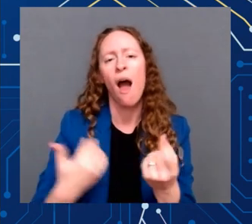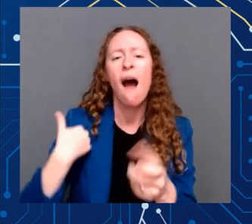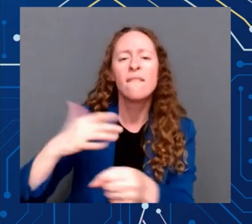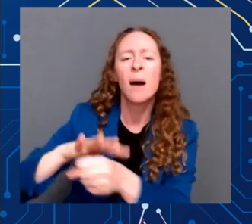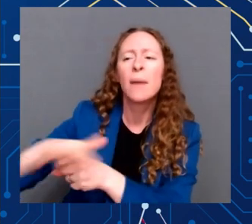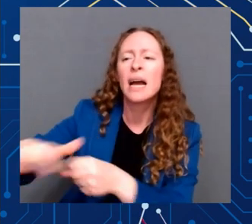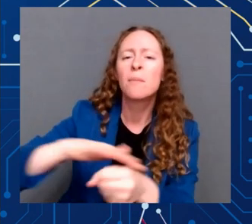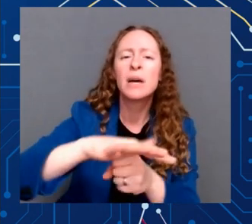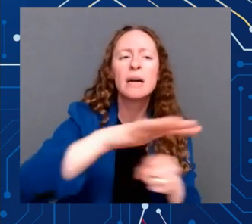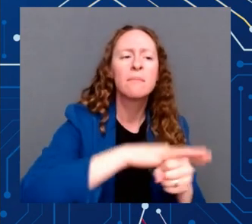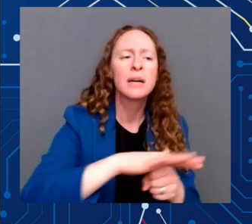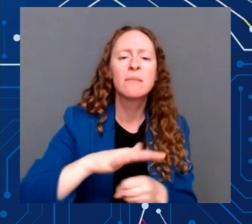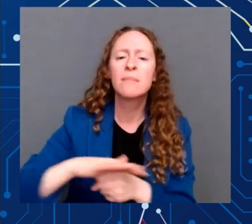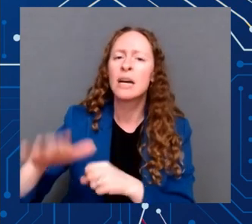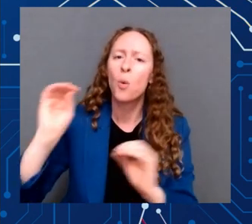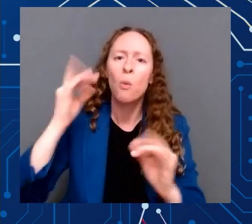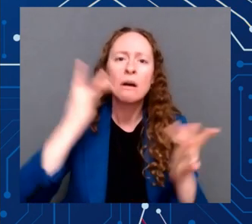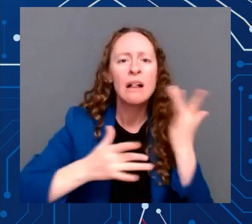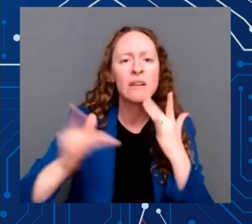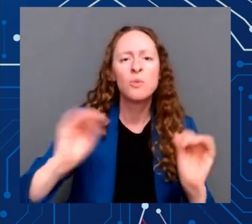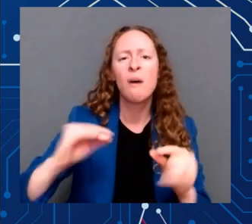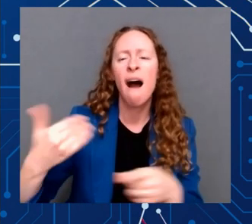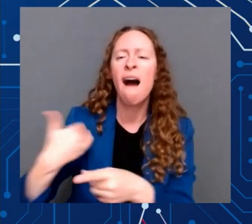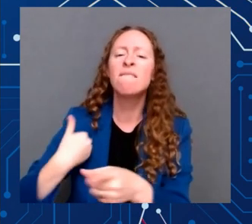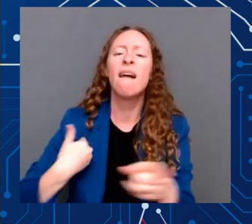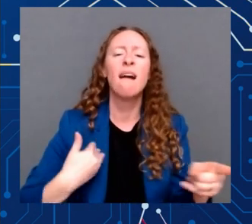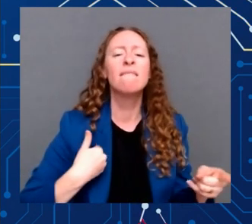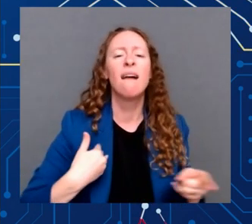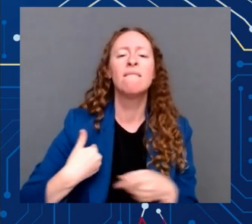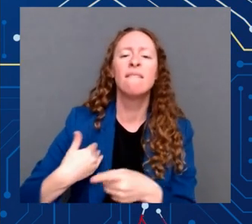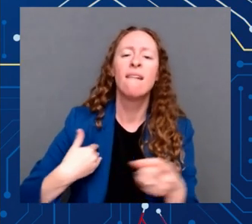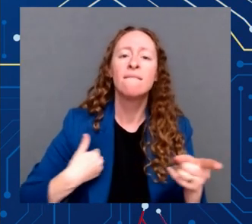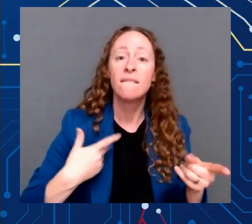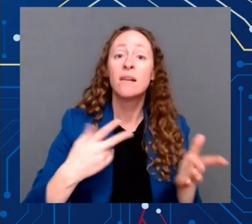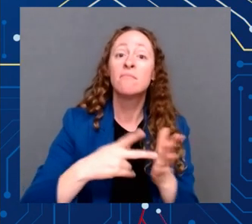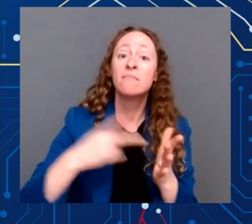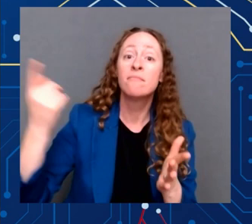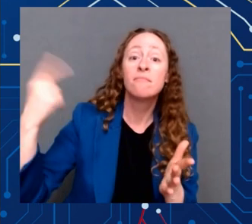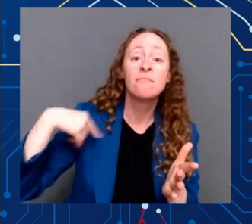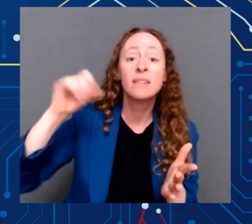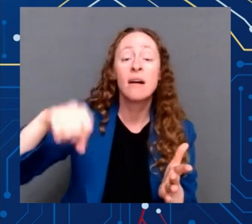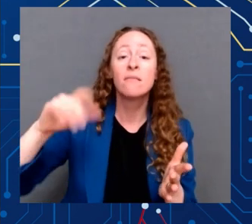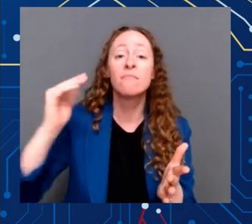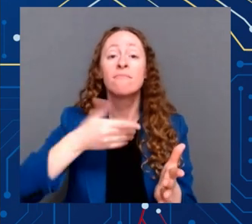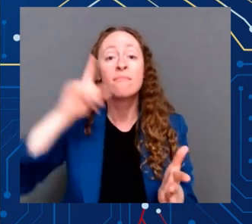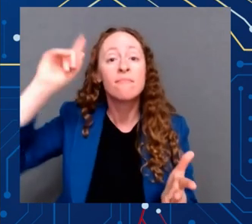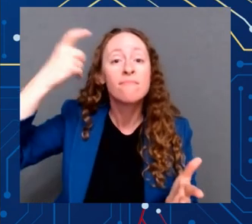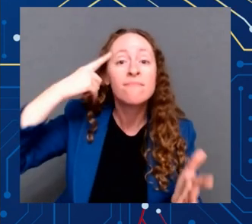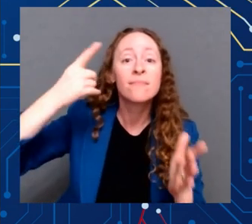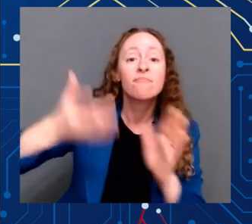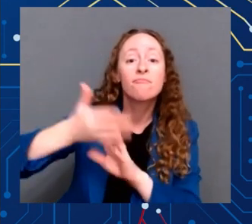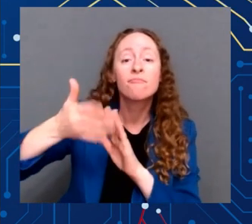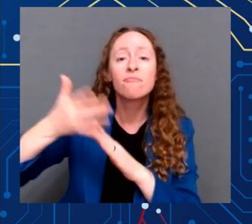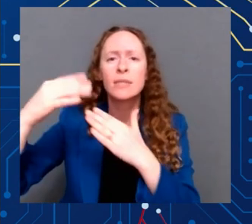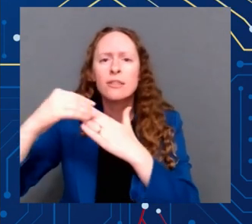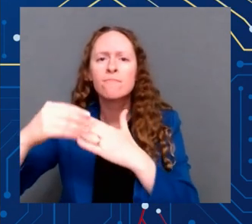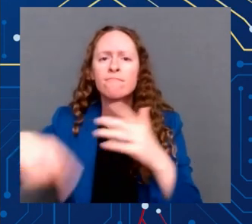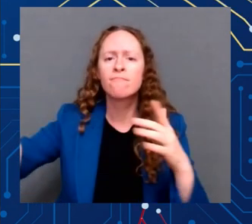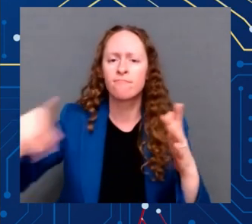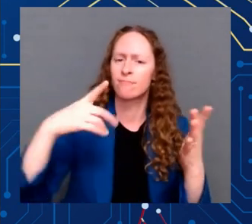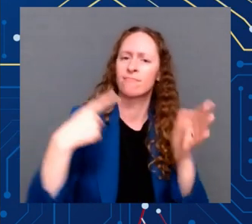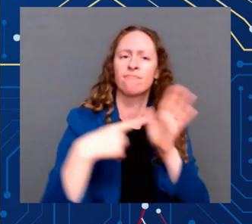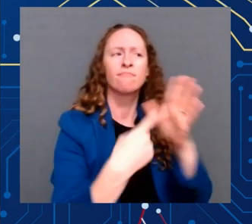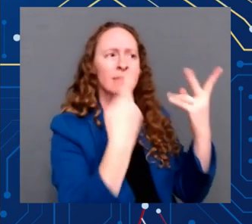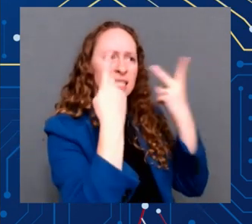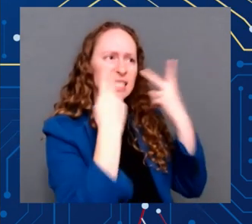values for decades and generations to come. And we're going to ensure, when we're creating these jobs,